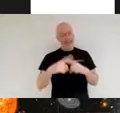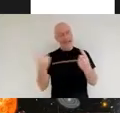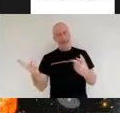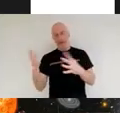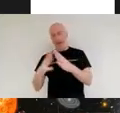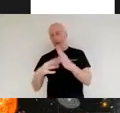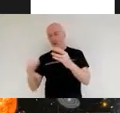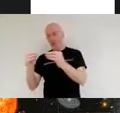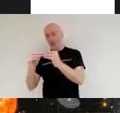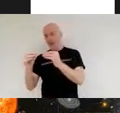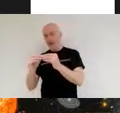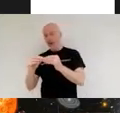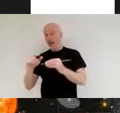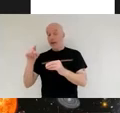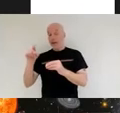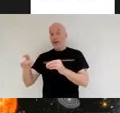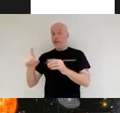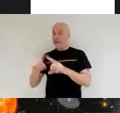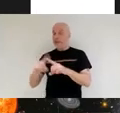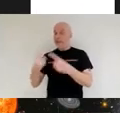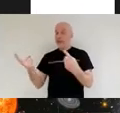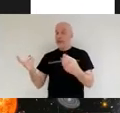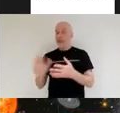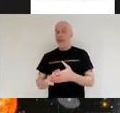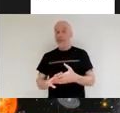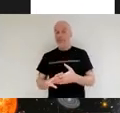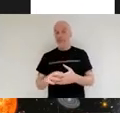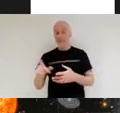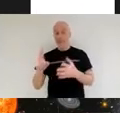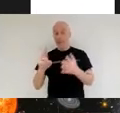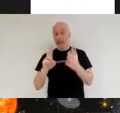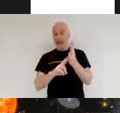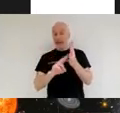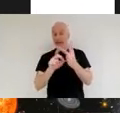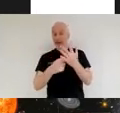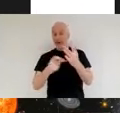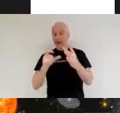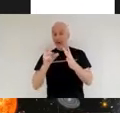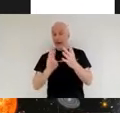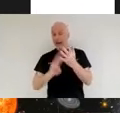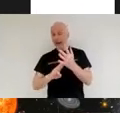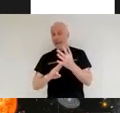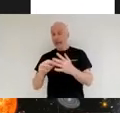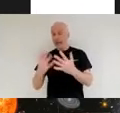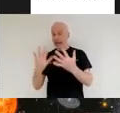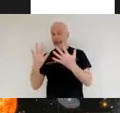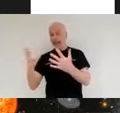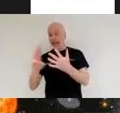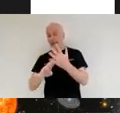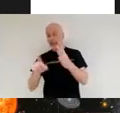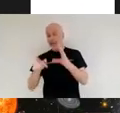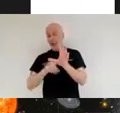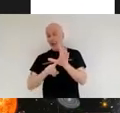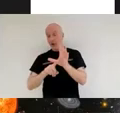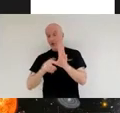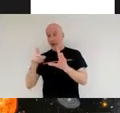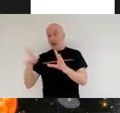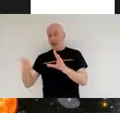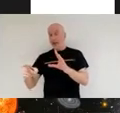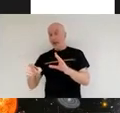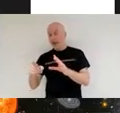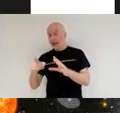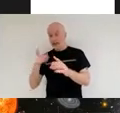near cam for example has got 10 mercury cadmium telluride detector arrays these are basically